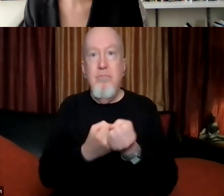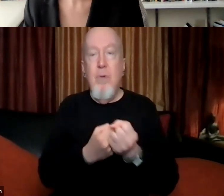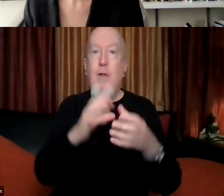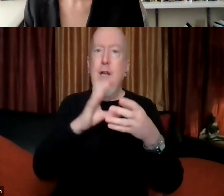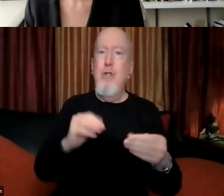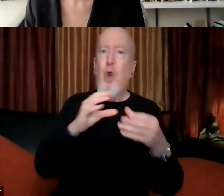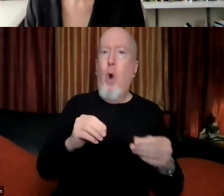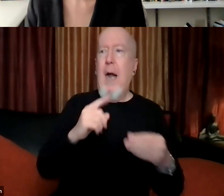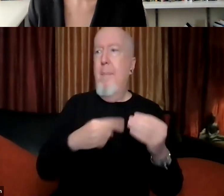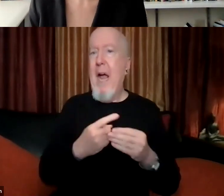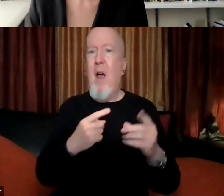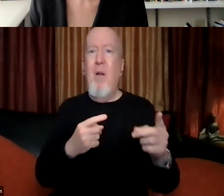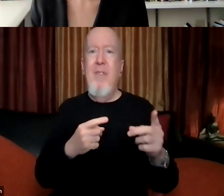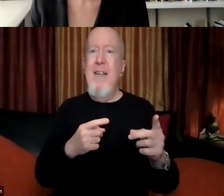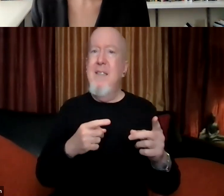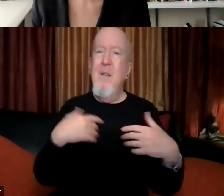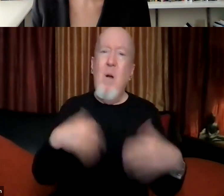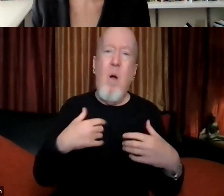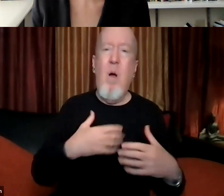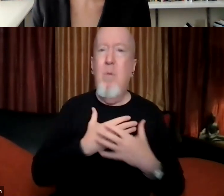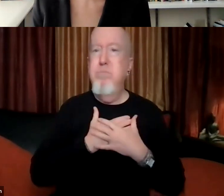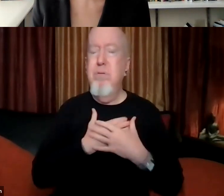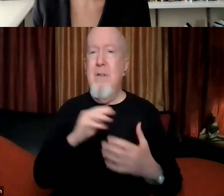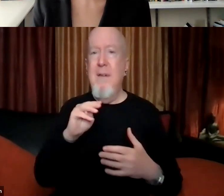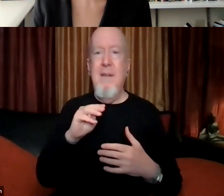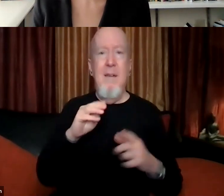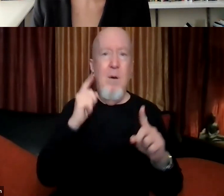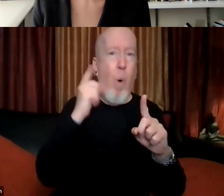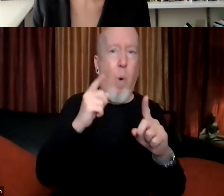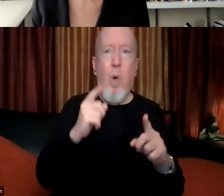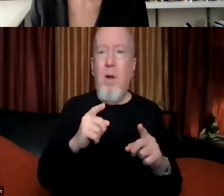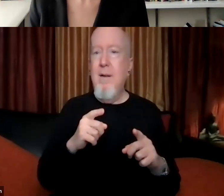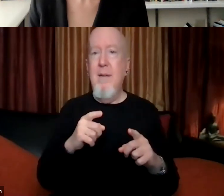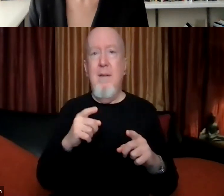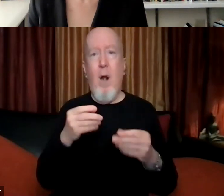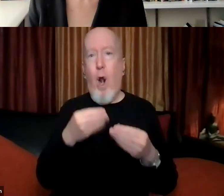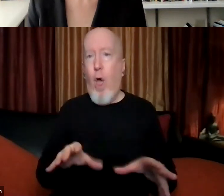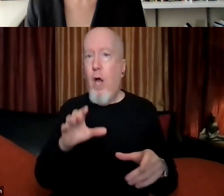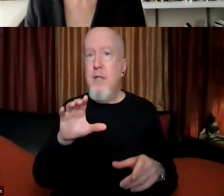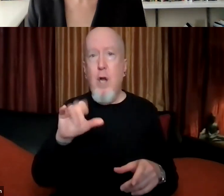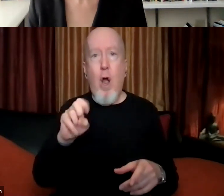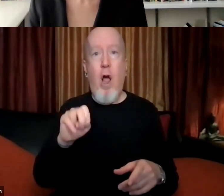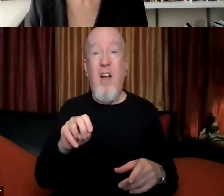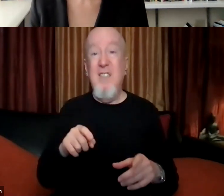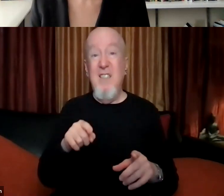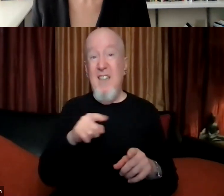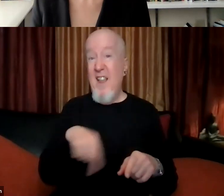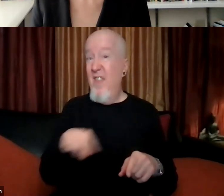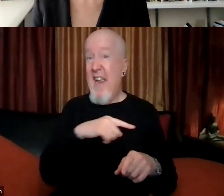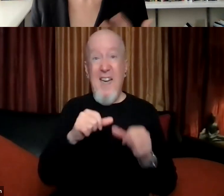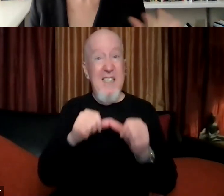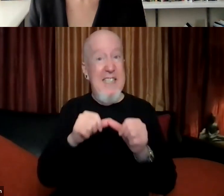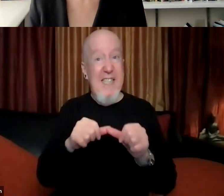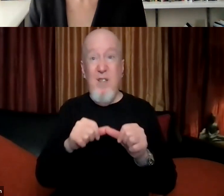cause. Um, and I think one of the things that's striking about the persistence of the UDC is that they kept working in the 20th century,